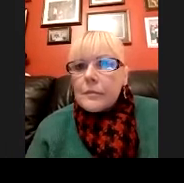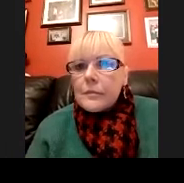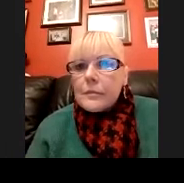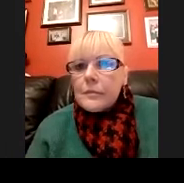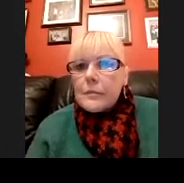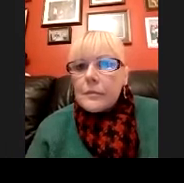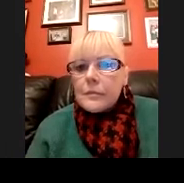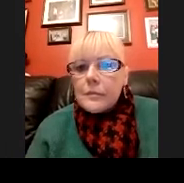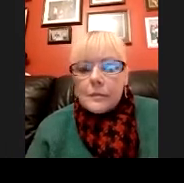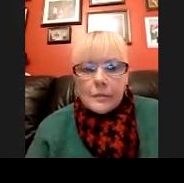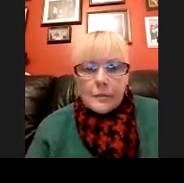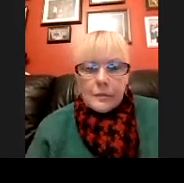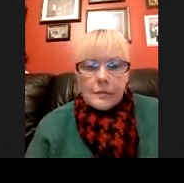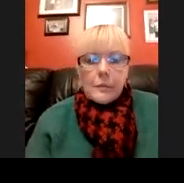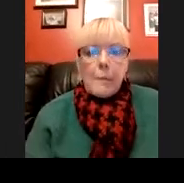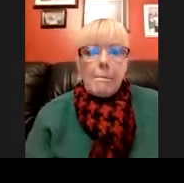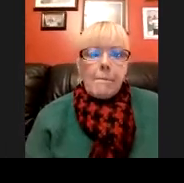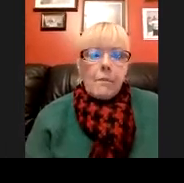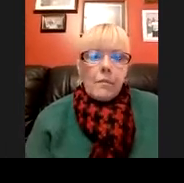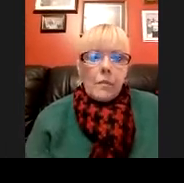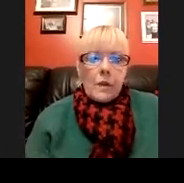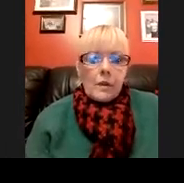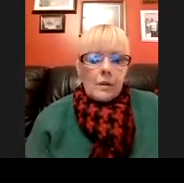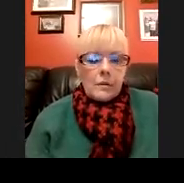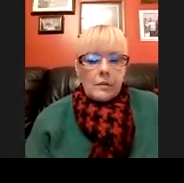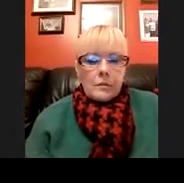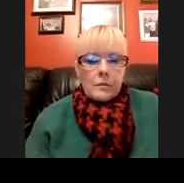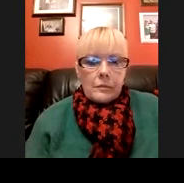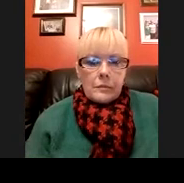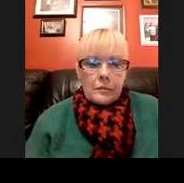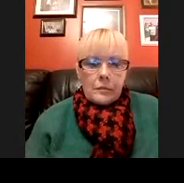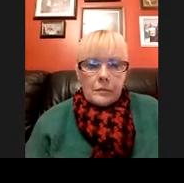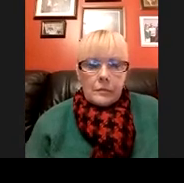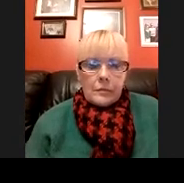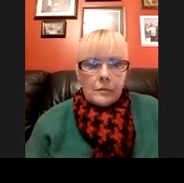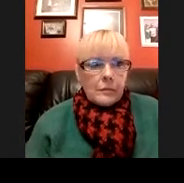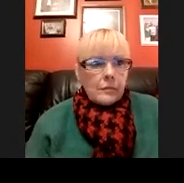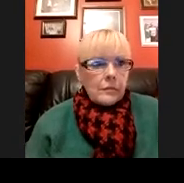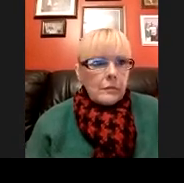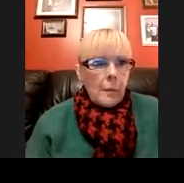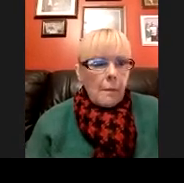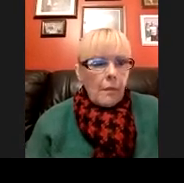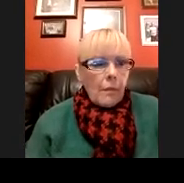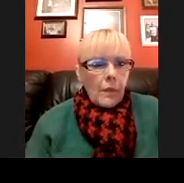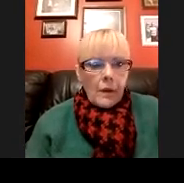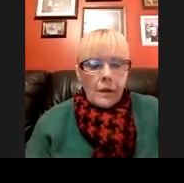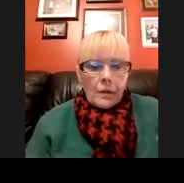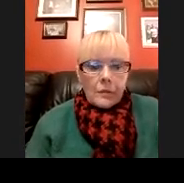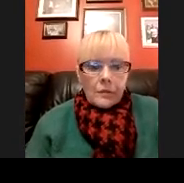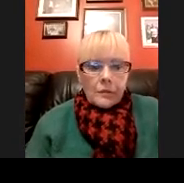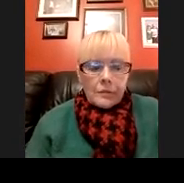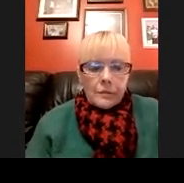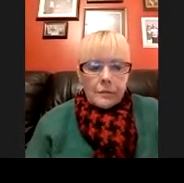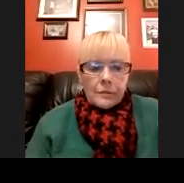online i think that's that's really that that's excellent and that's that's excellent okay well i